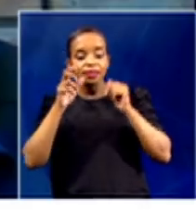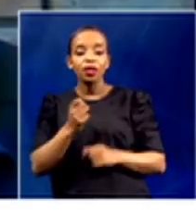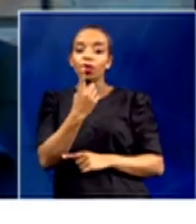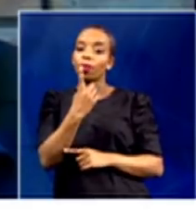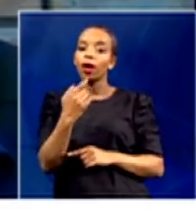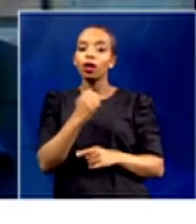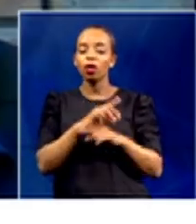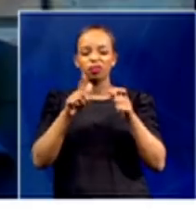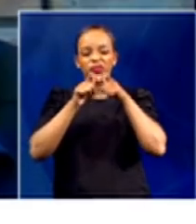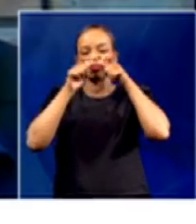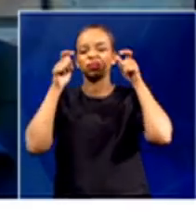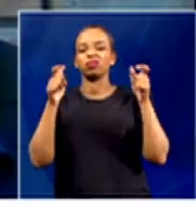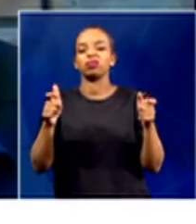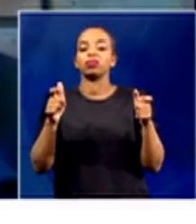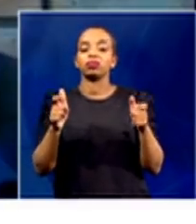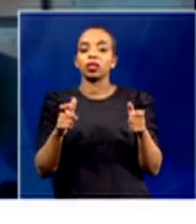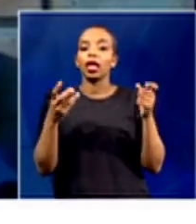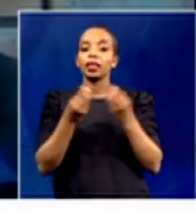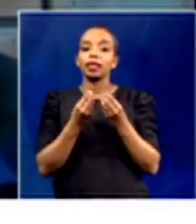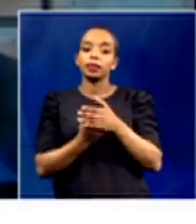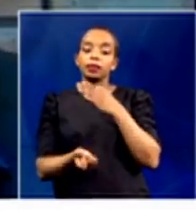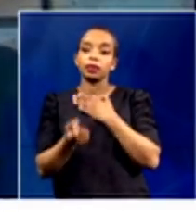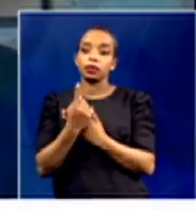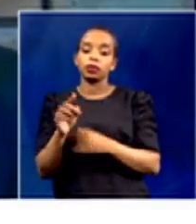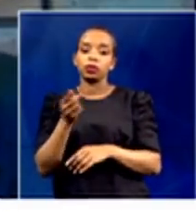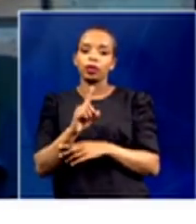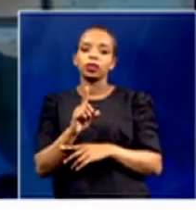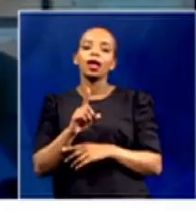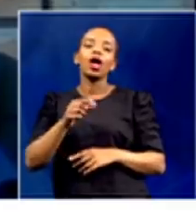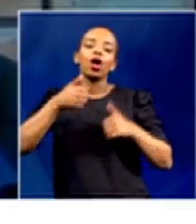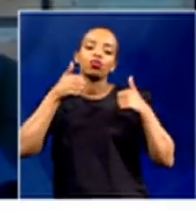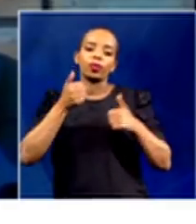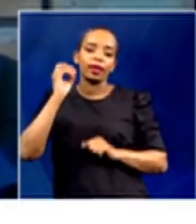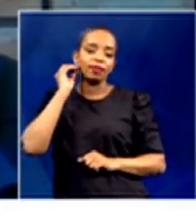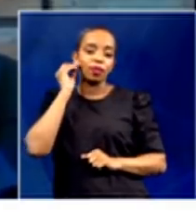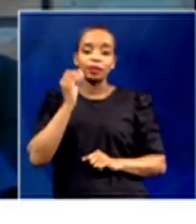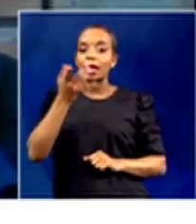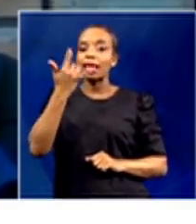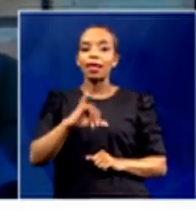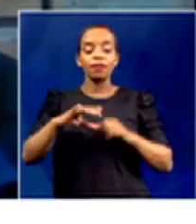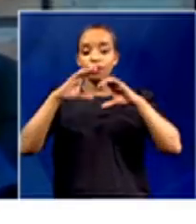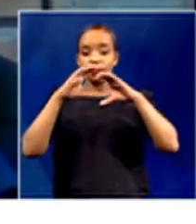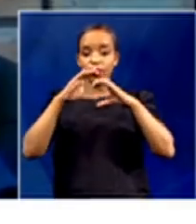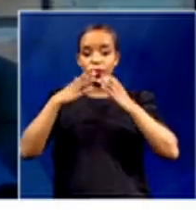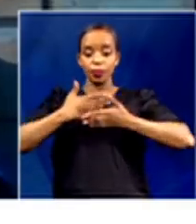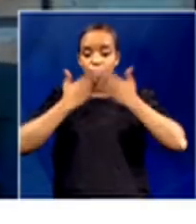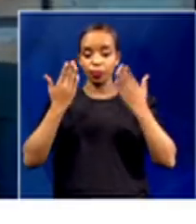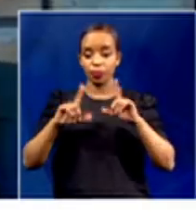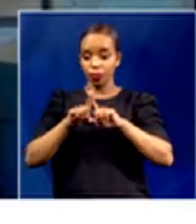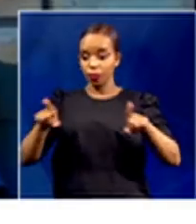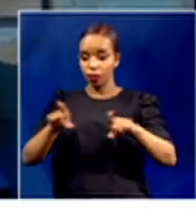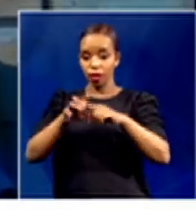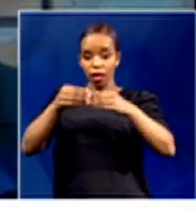absences is good information. If we don't communicate with our members, we leave them